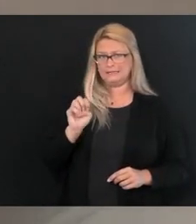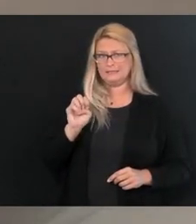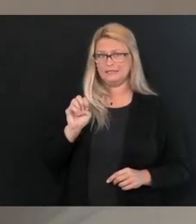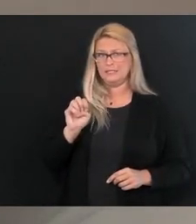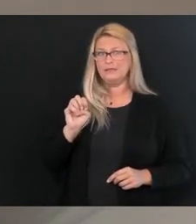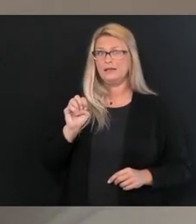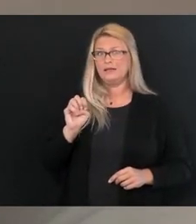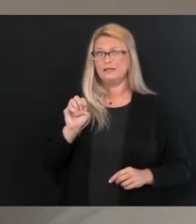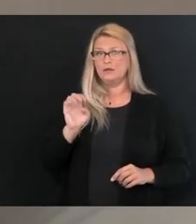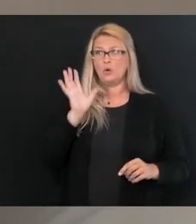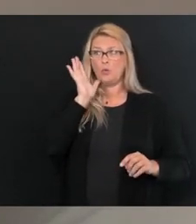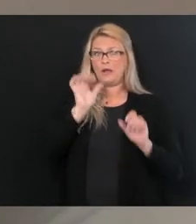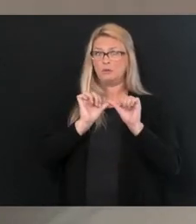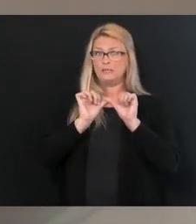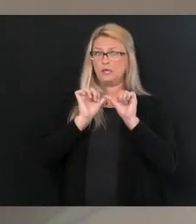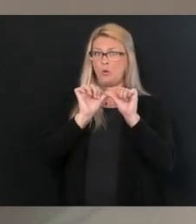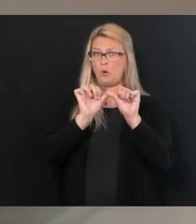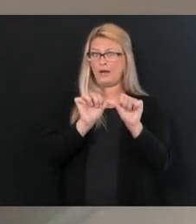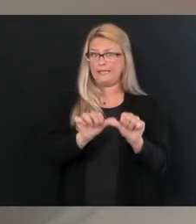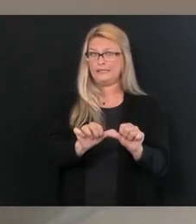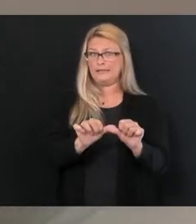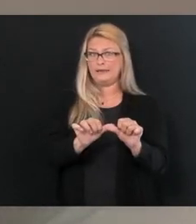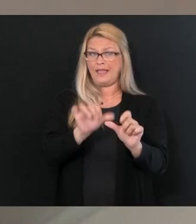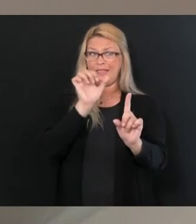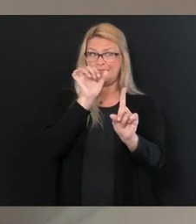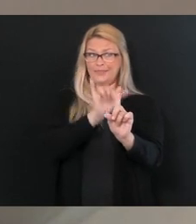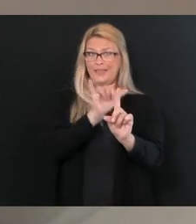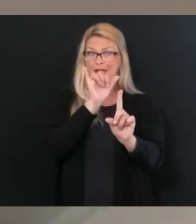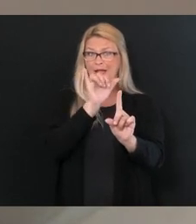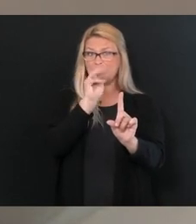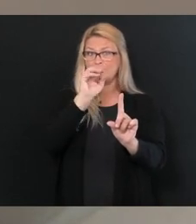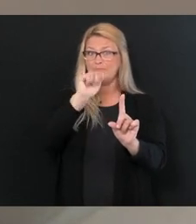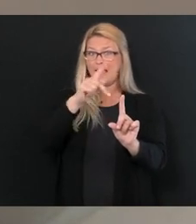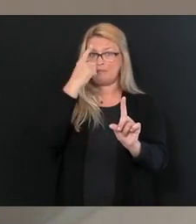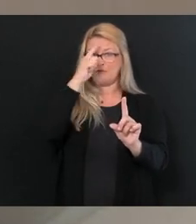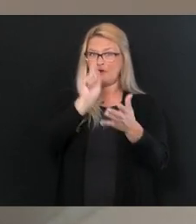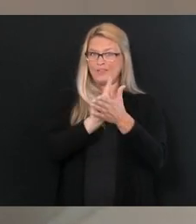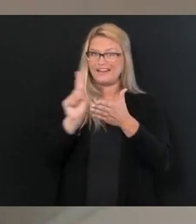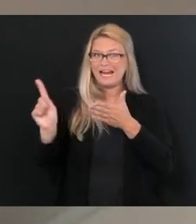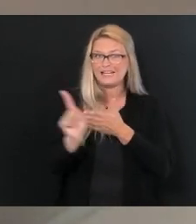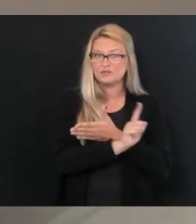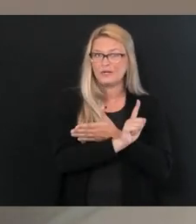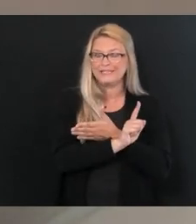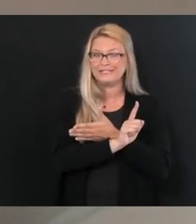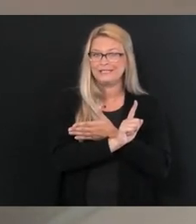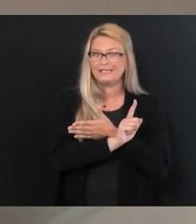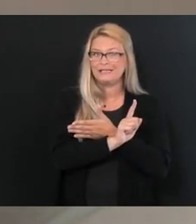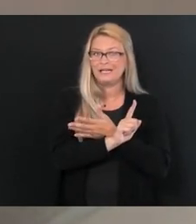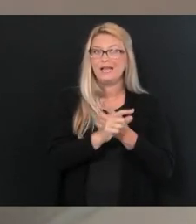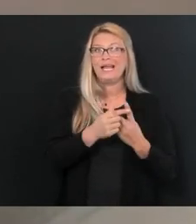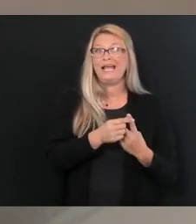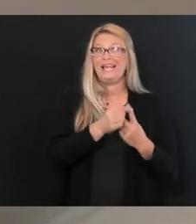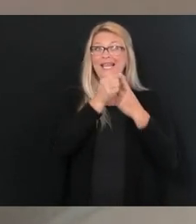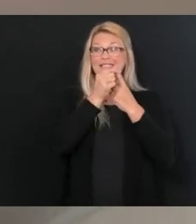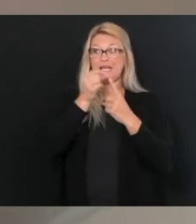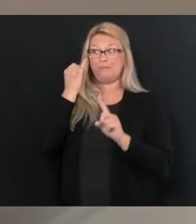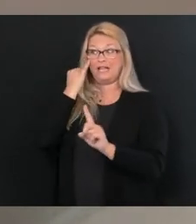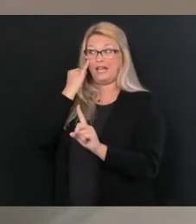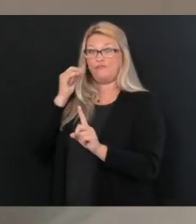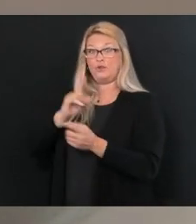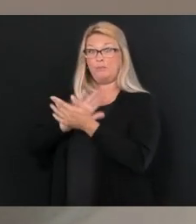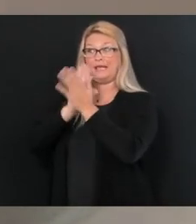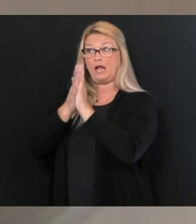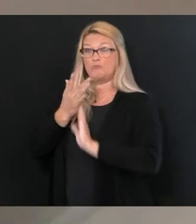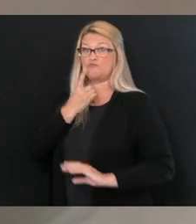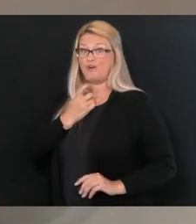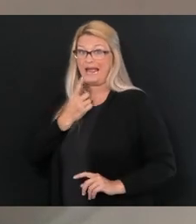standing and be the active map for the entire next week, except if a county goes into red. If